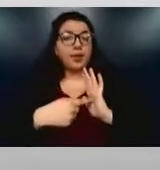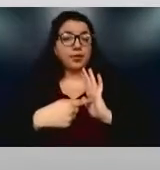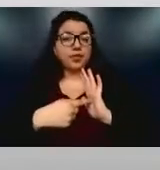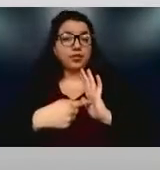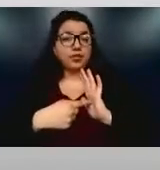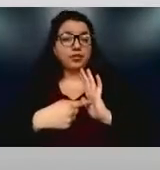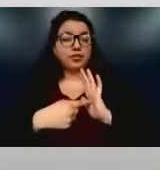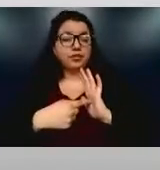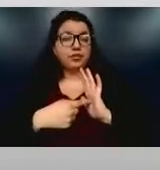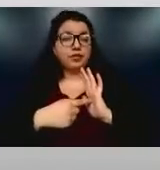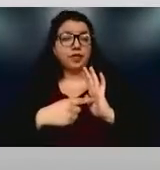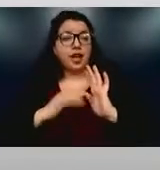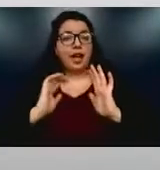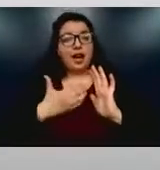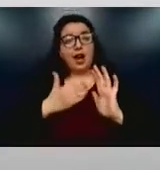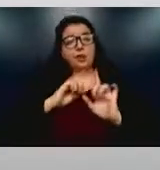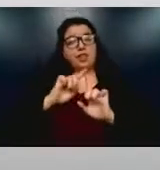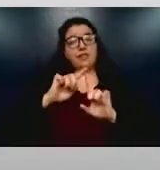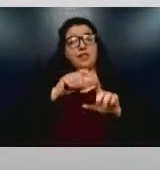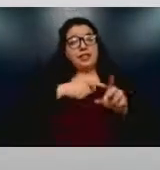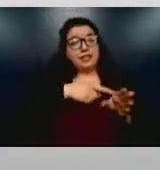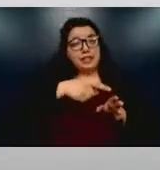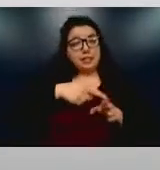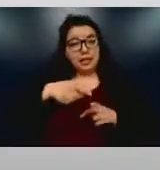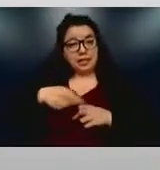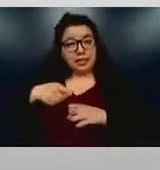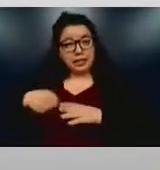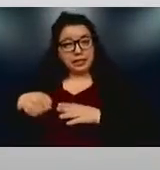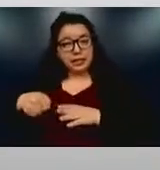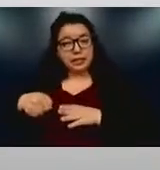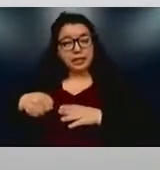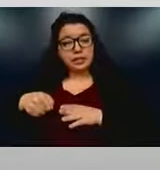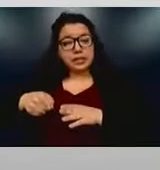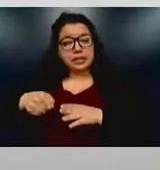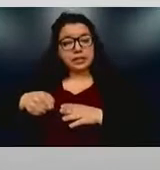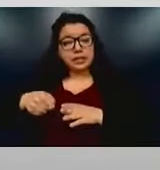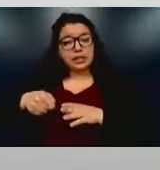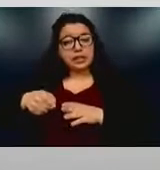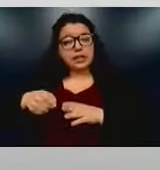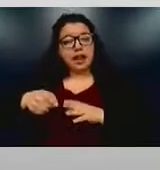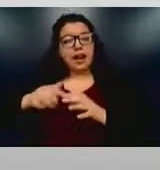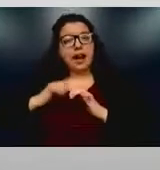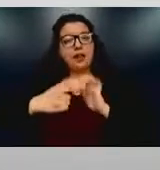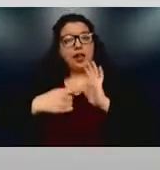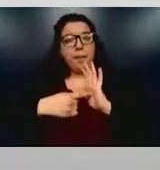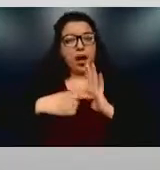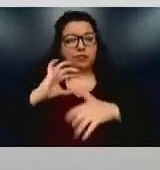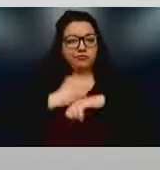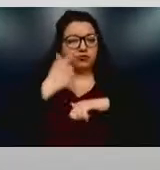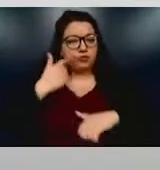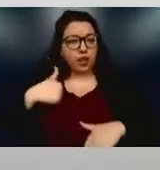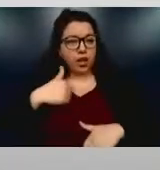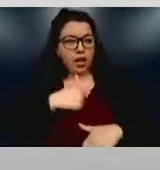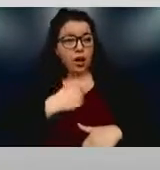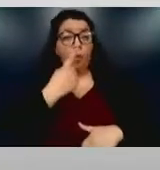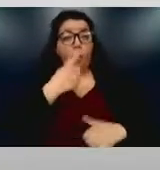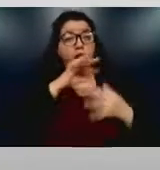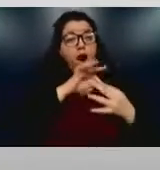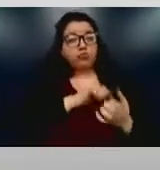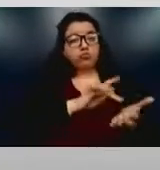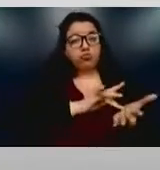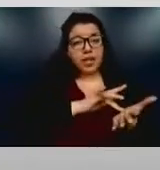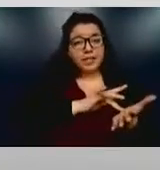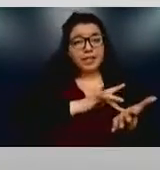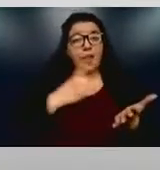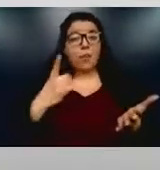have set down for us, one in medicine and one with all due respect to Dr.